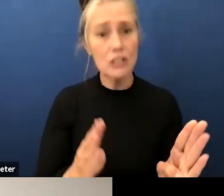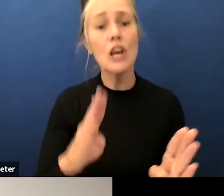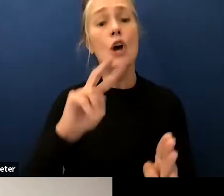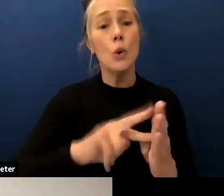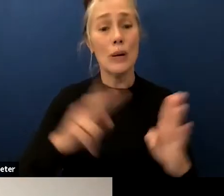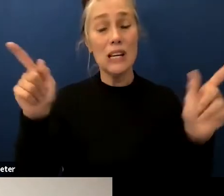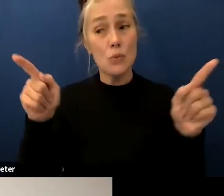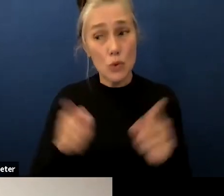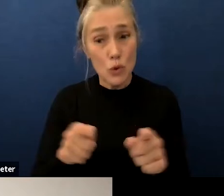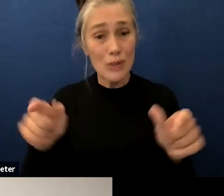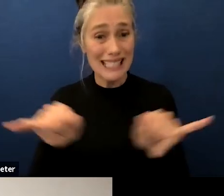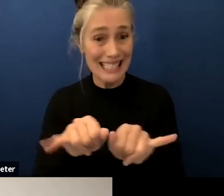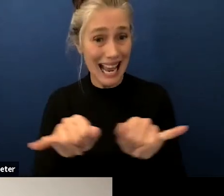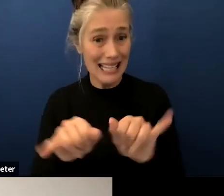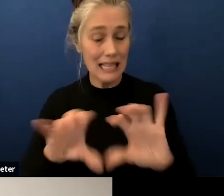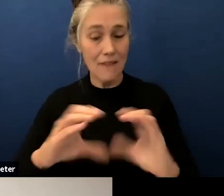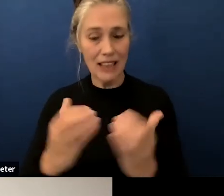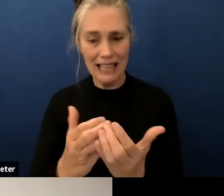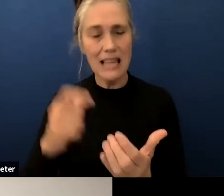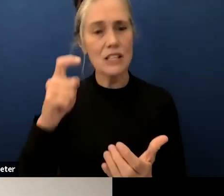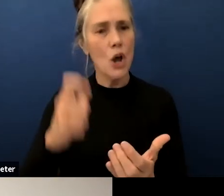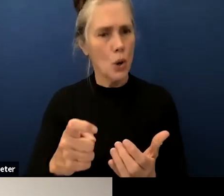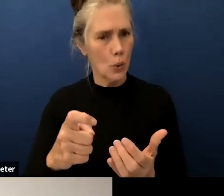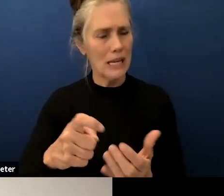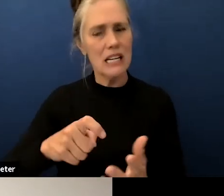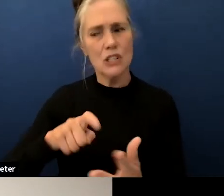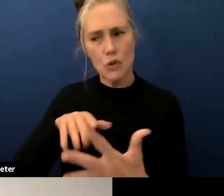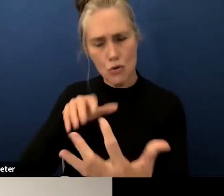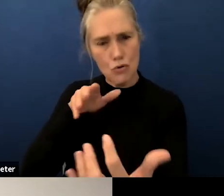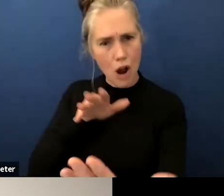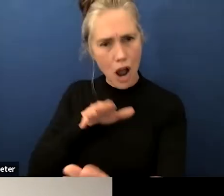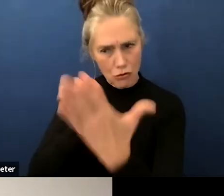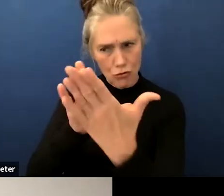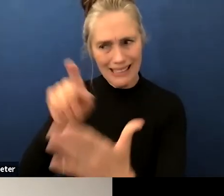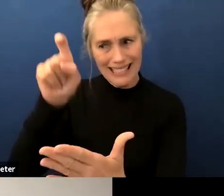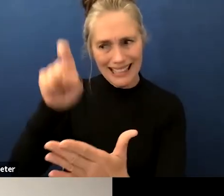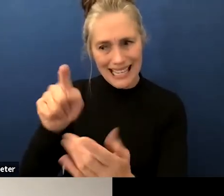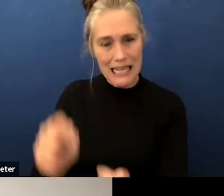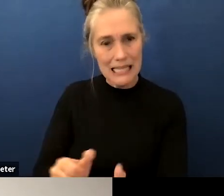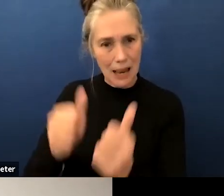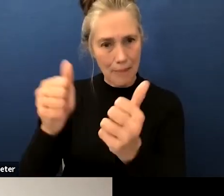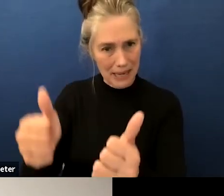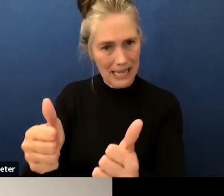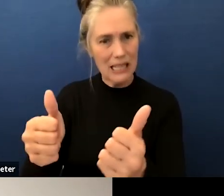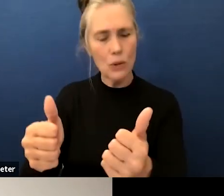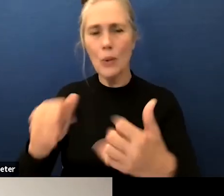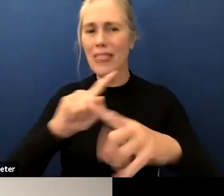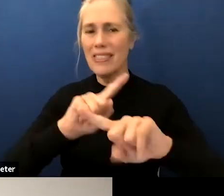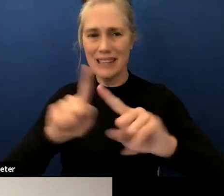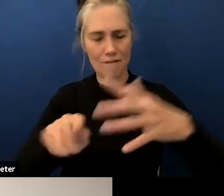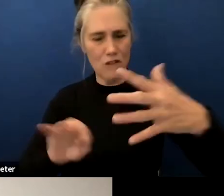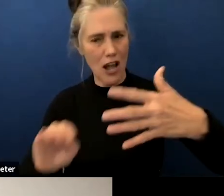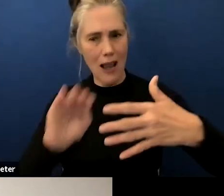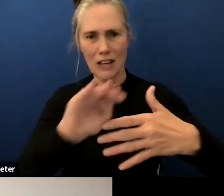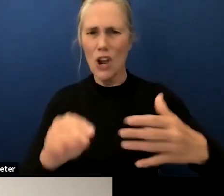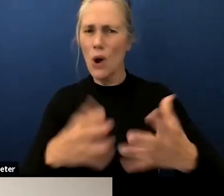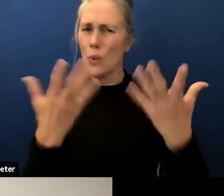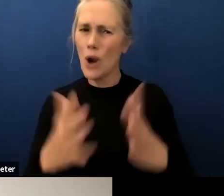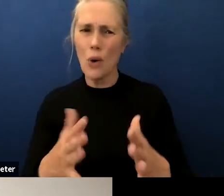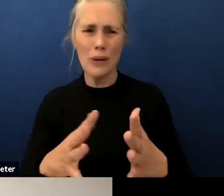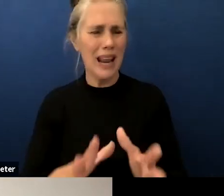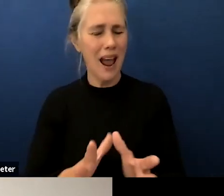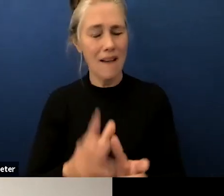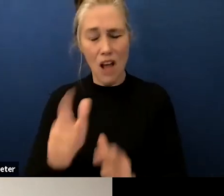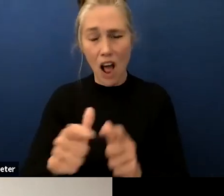we need multi-tiered systems of support ready to address these needs immediately as it stands we are already experiencing massive learning loss across